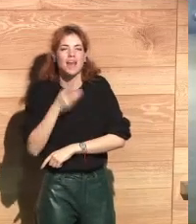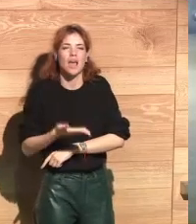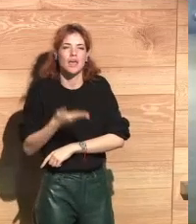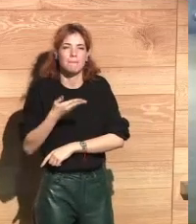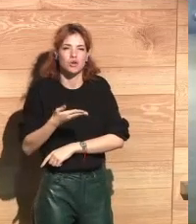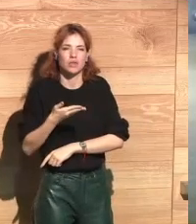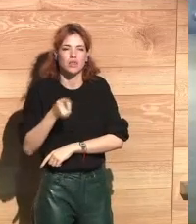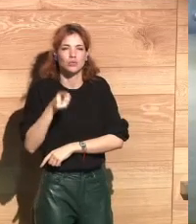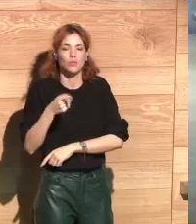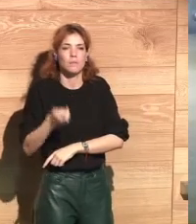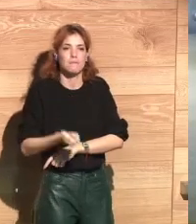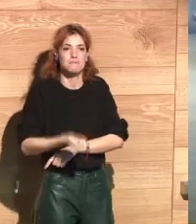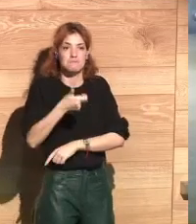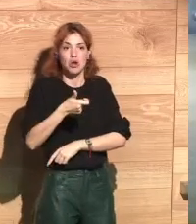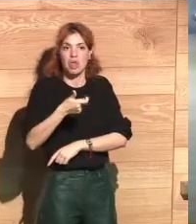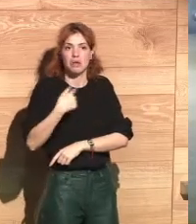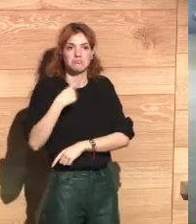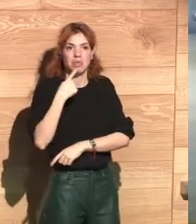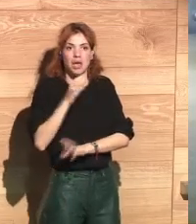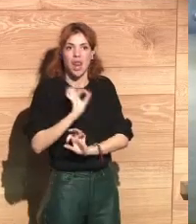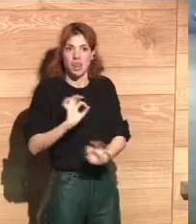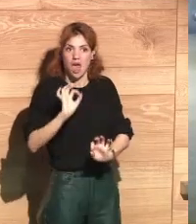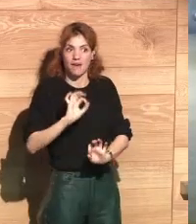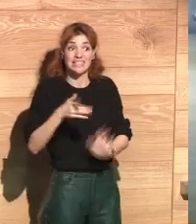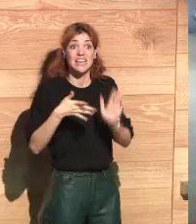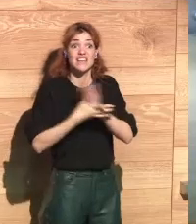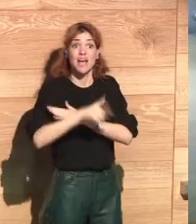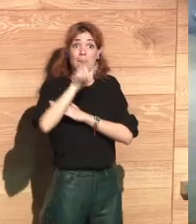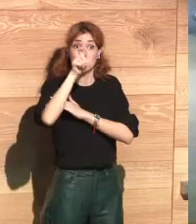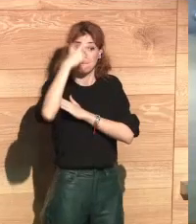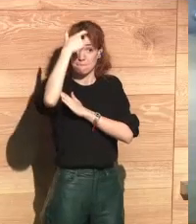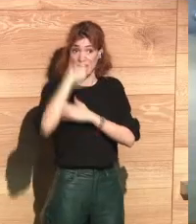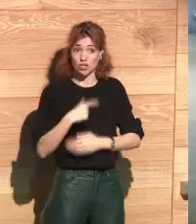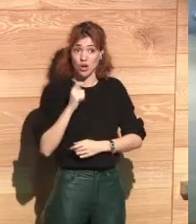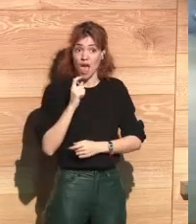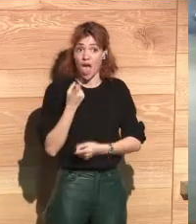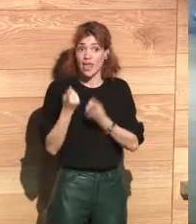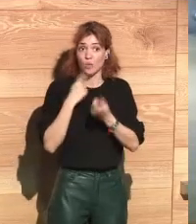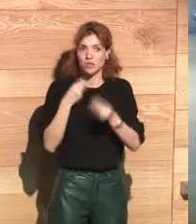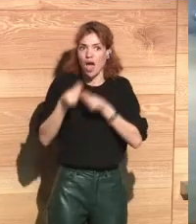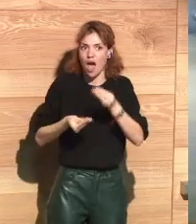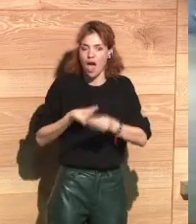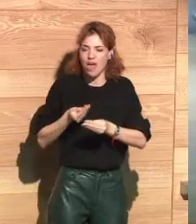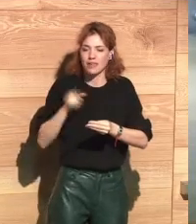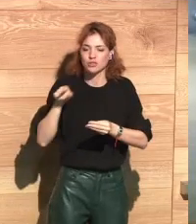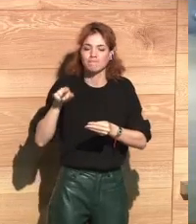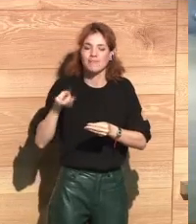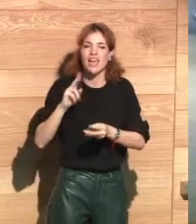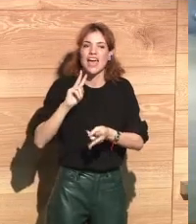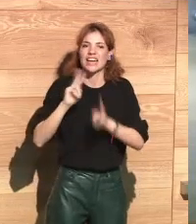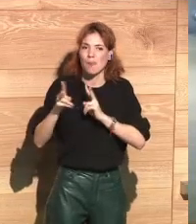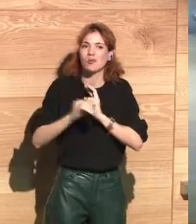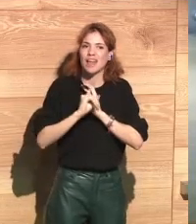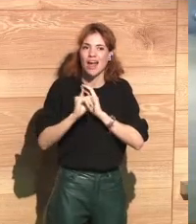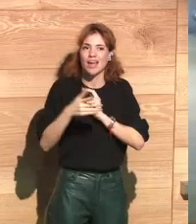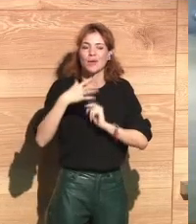it's tails, you would, you would flip it again. And then if you get tails again, you would tell me a lie, but you don't tell me what the result.